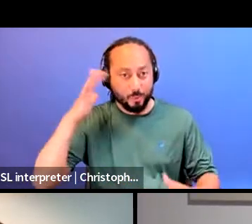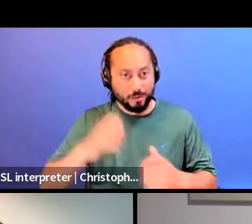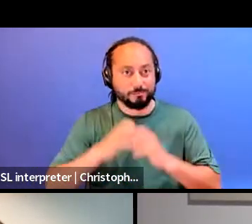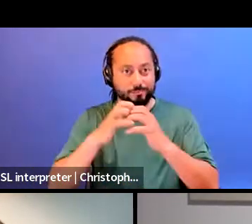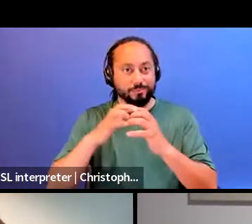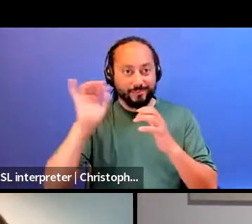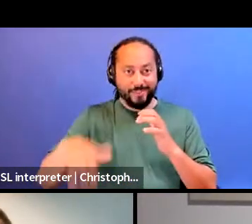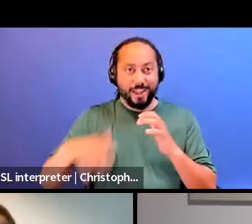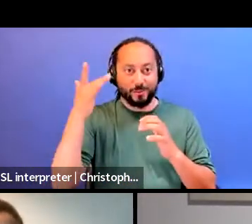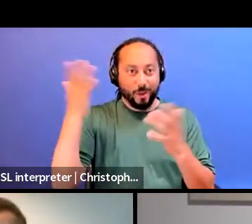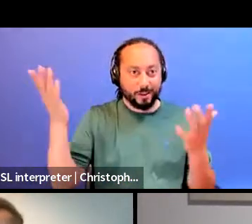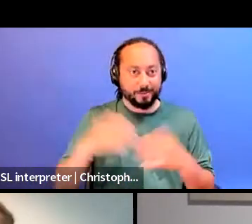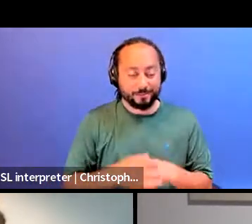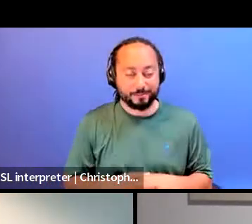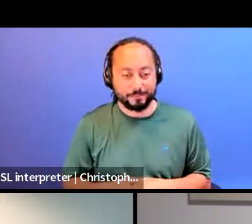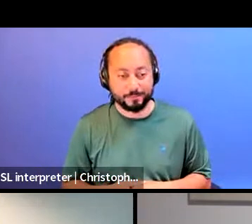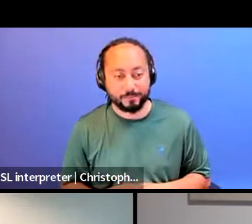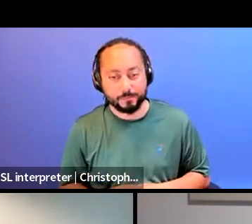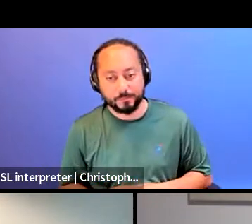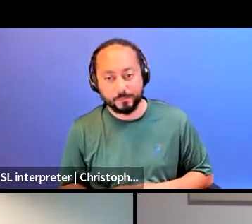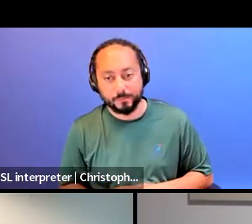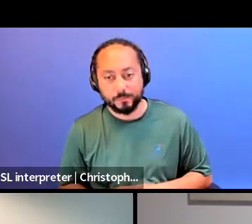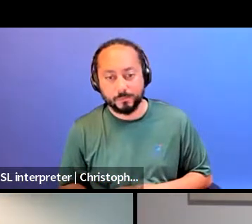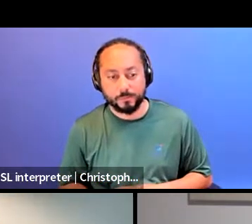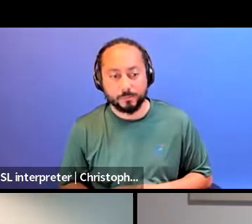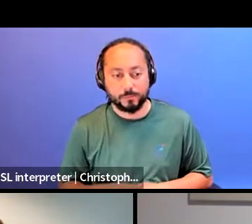Um, uh, Jamie or Robin.